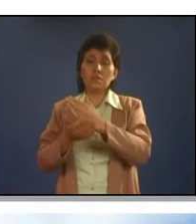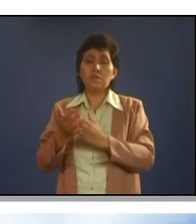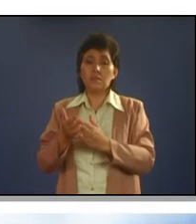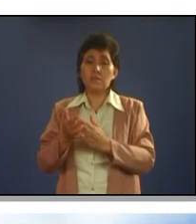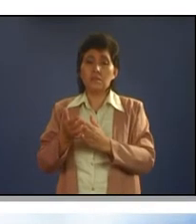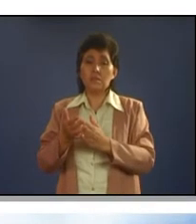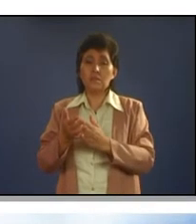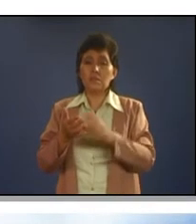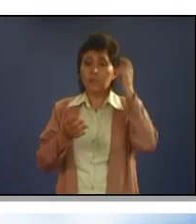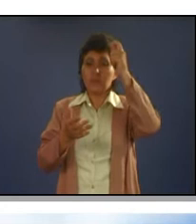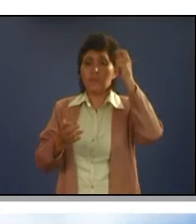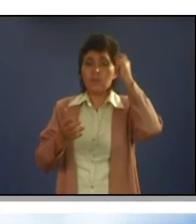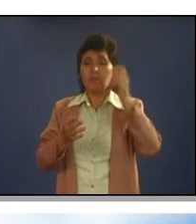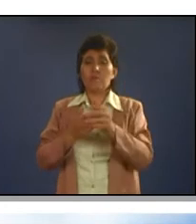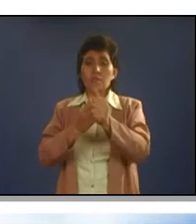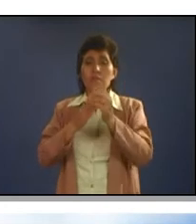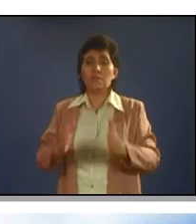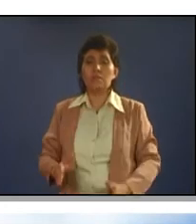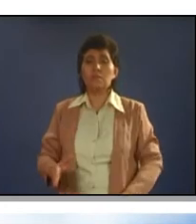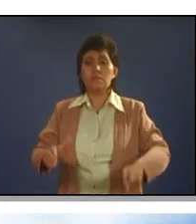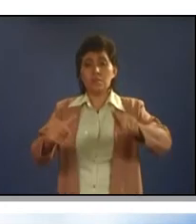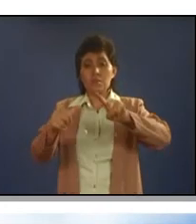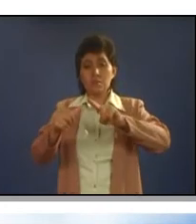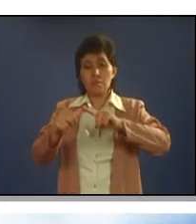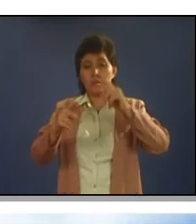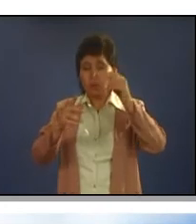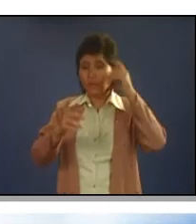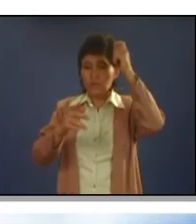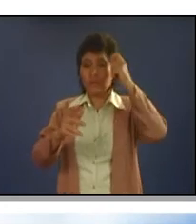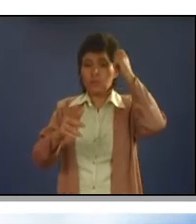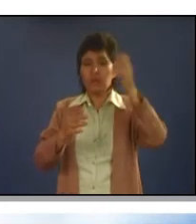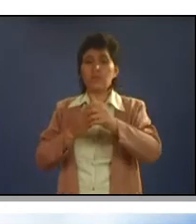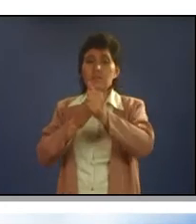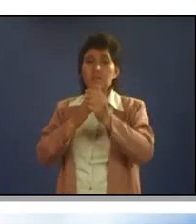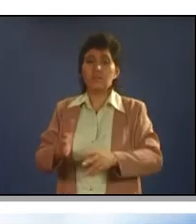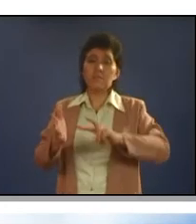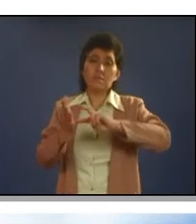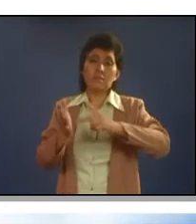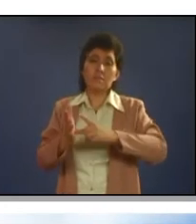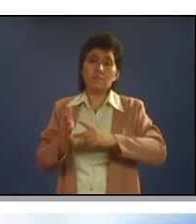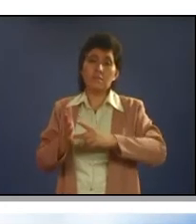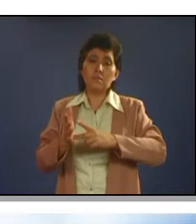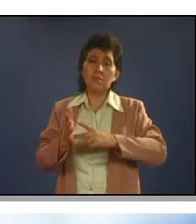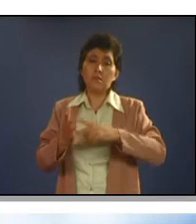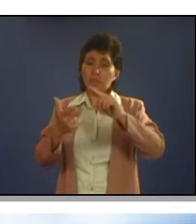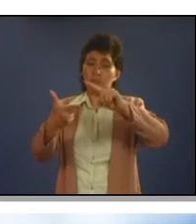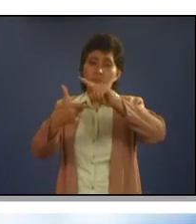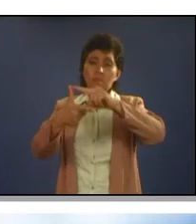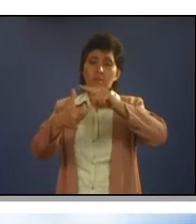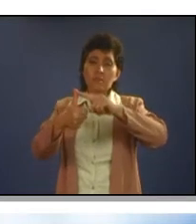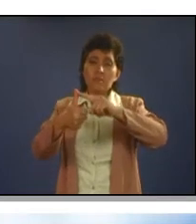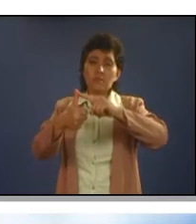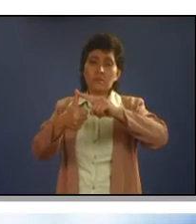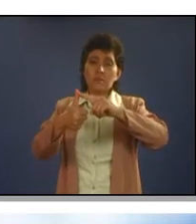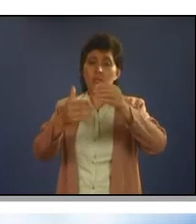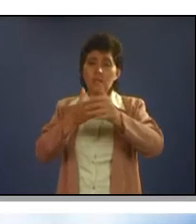theories of leadership the first one is contingency theory of leadership meaning that and the three things the first